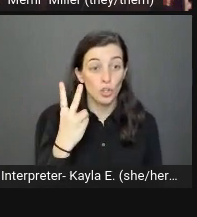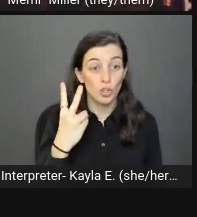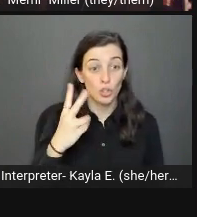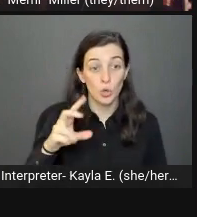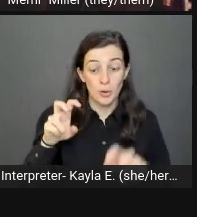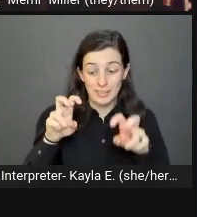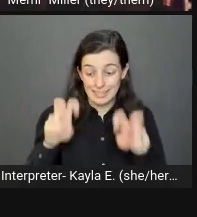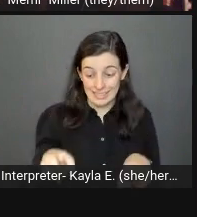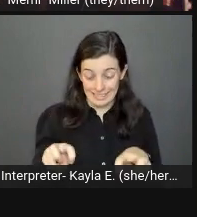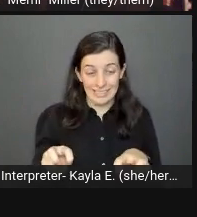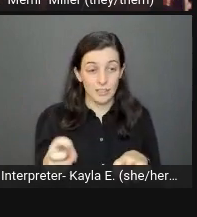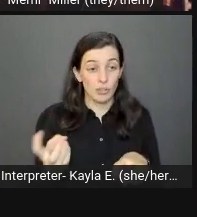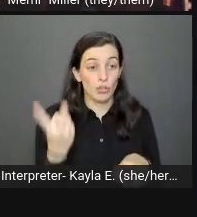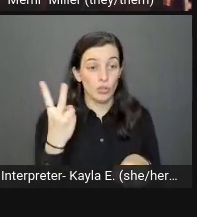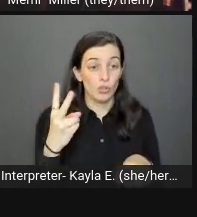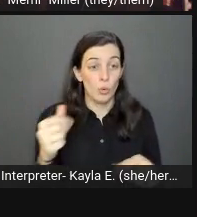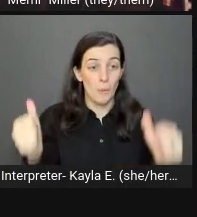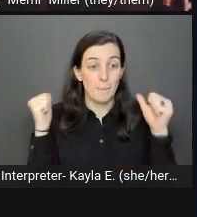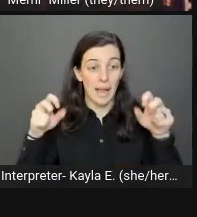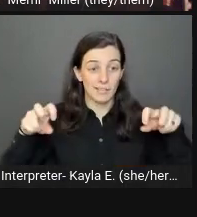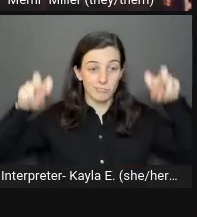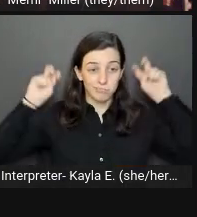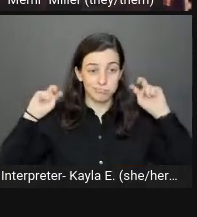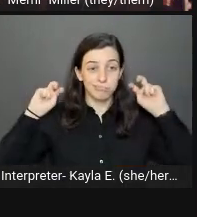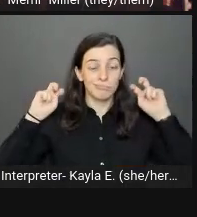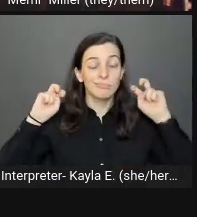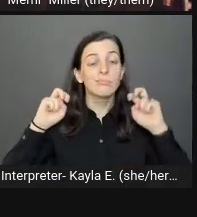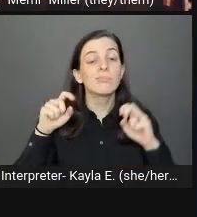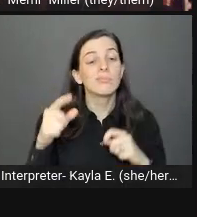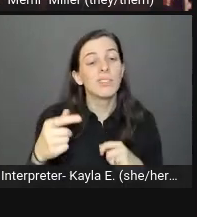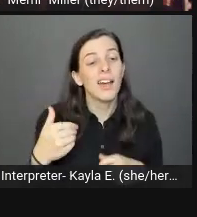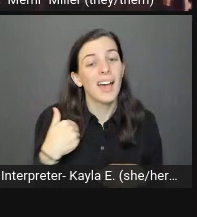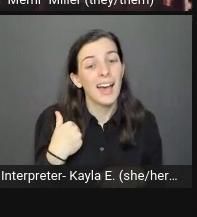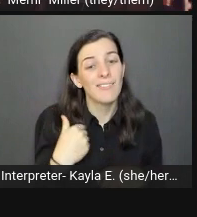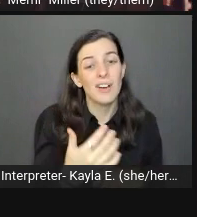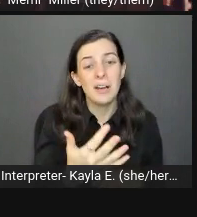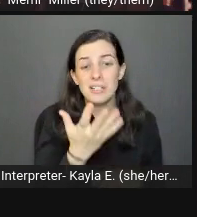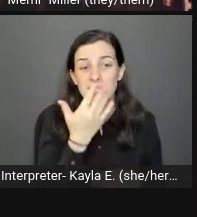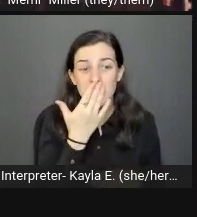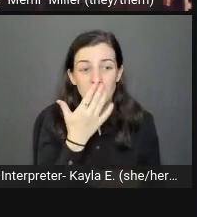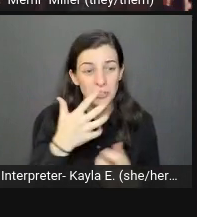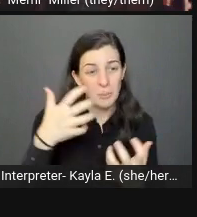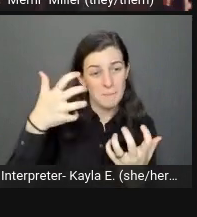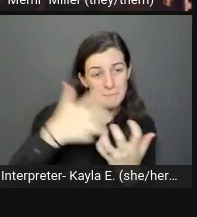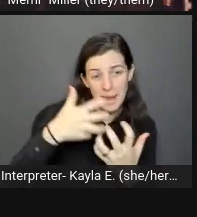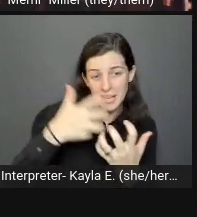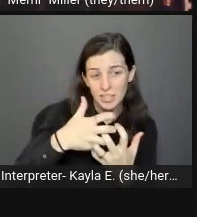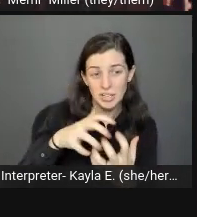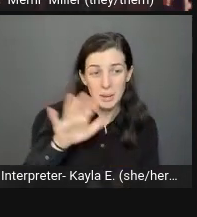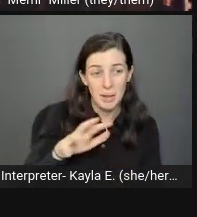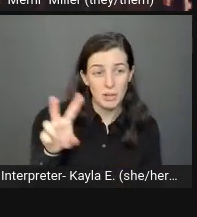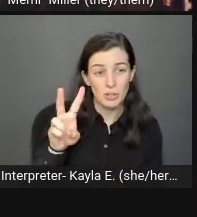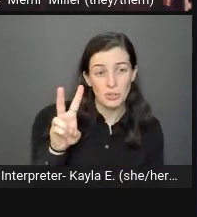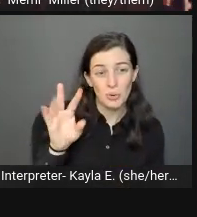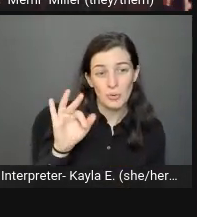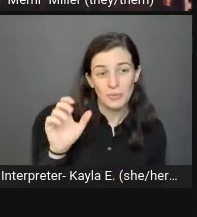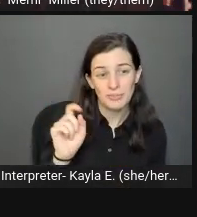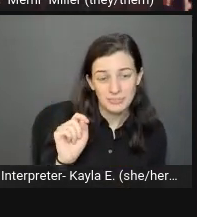a five-inch gap between the floor and the couch. Couch support base is a matching color wood base about two inches high. And feet are